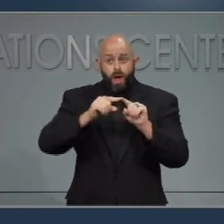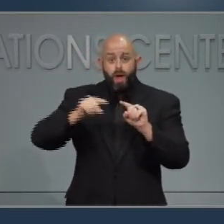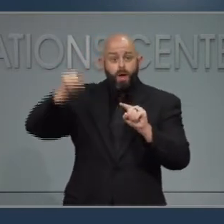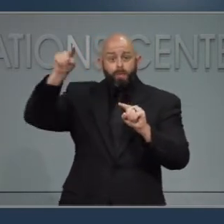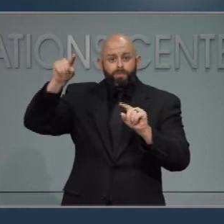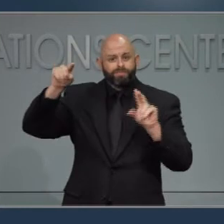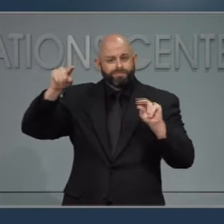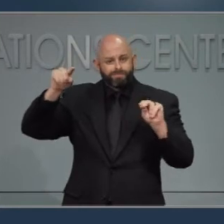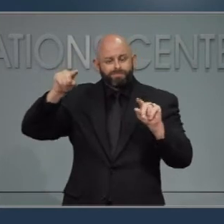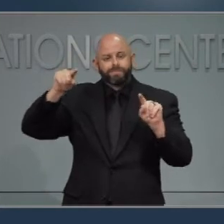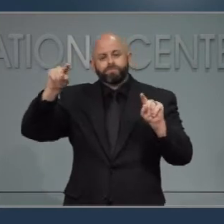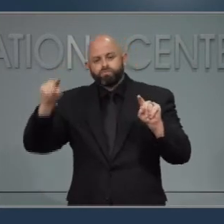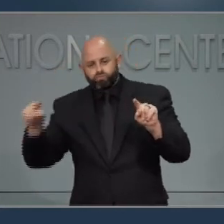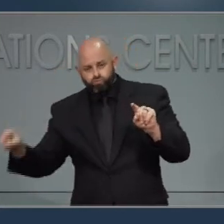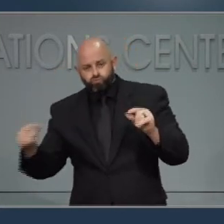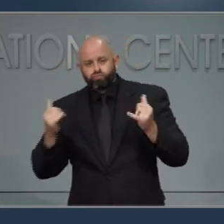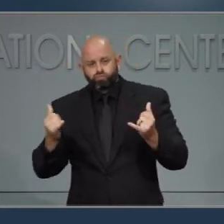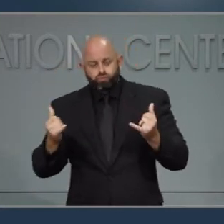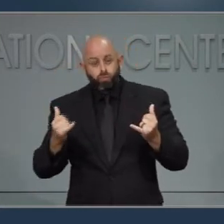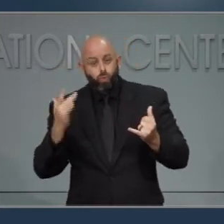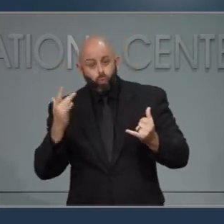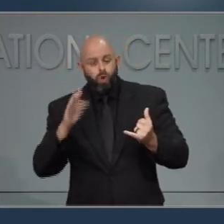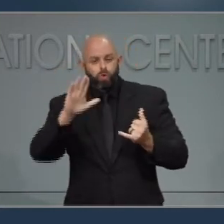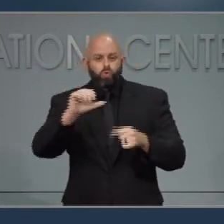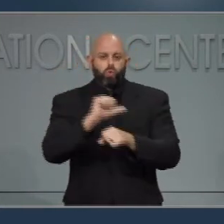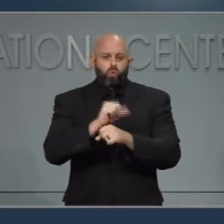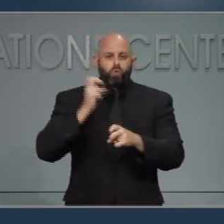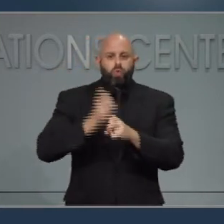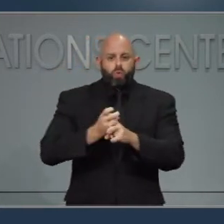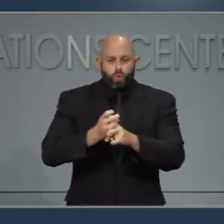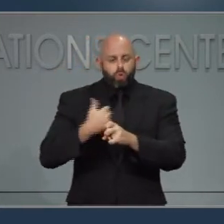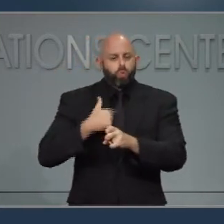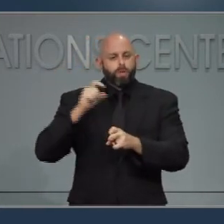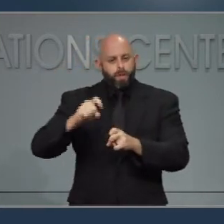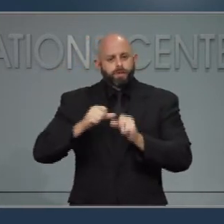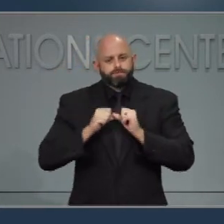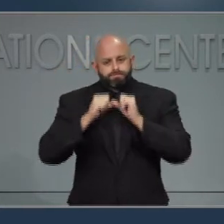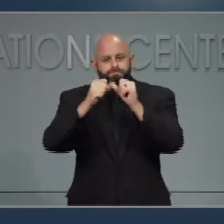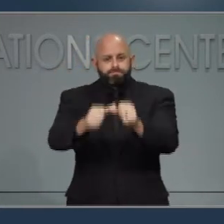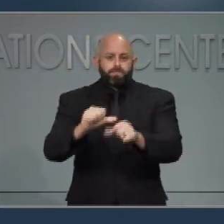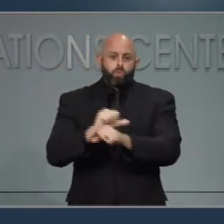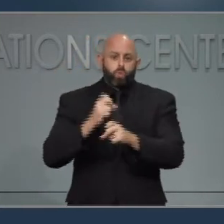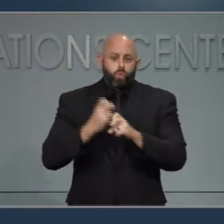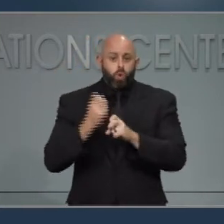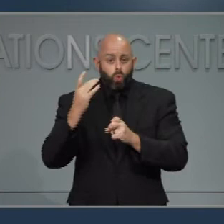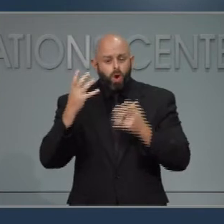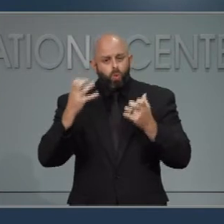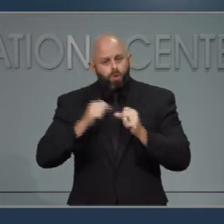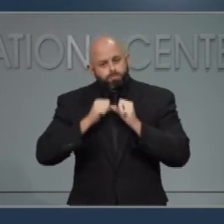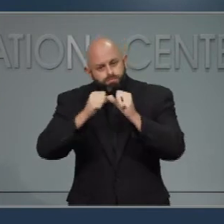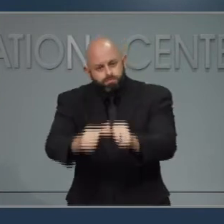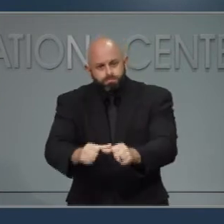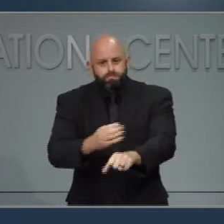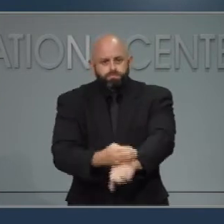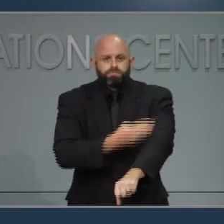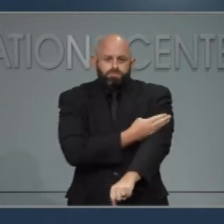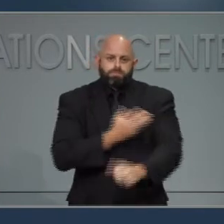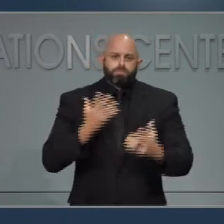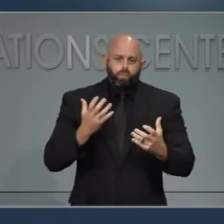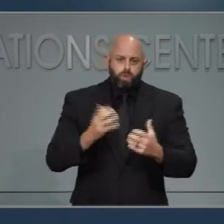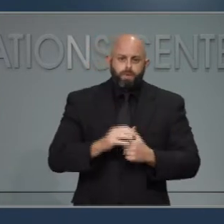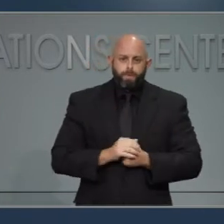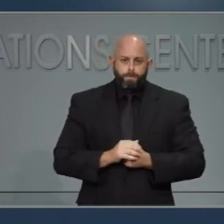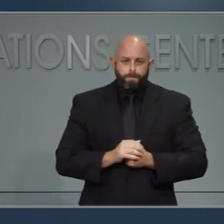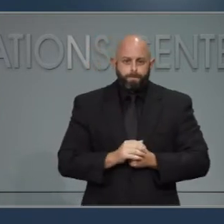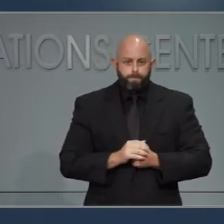Your hard work is having an impact, and we must keep working together to continue this progress. Now, as a